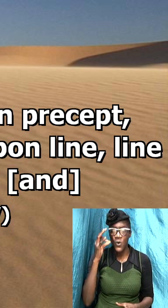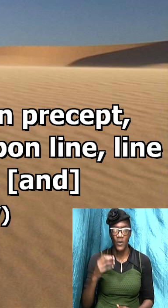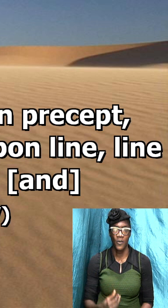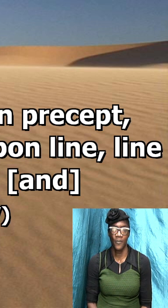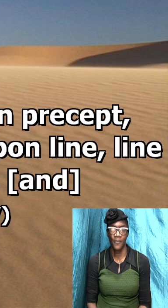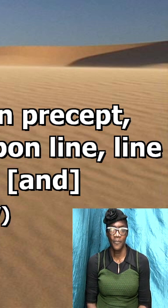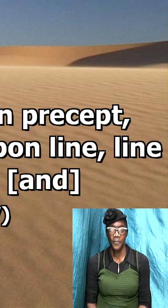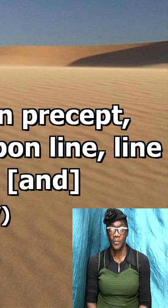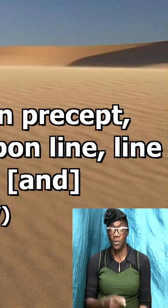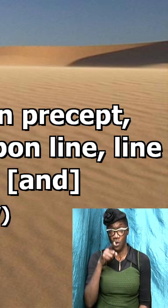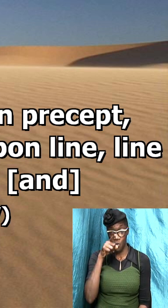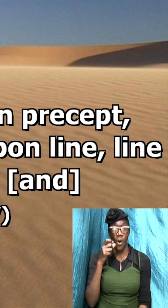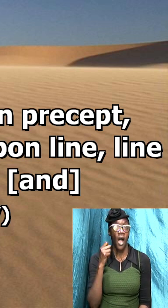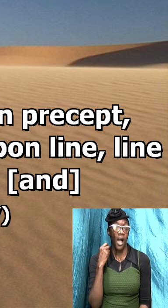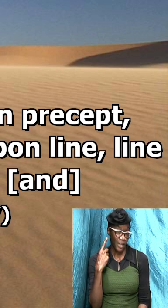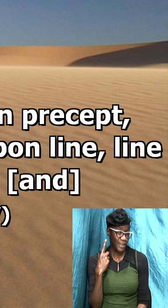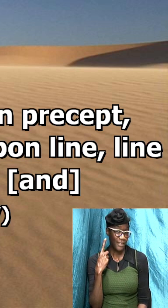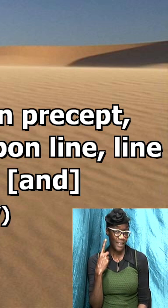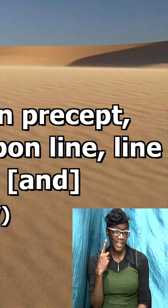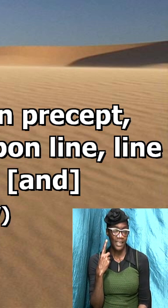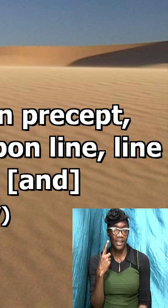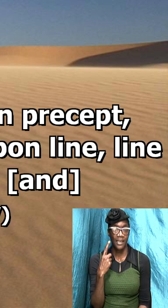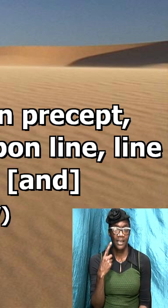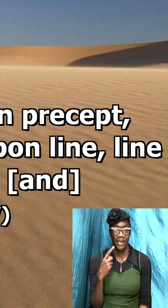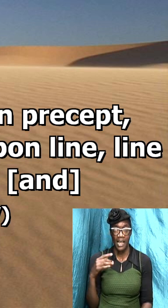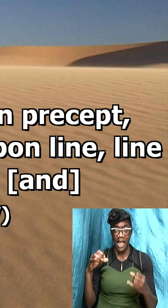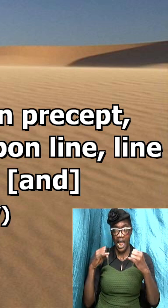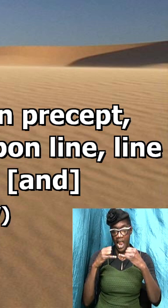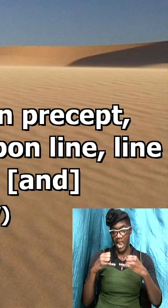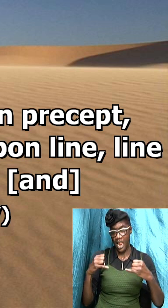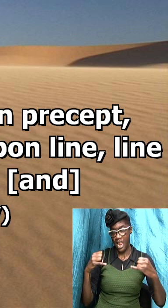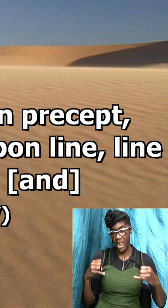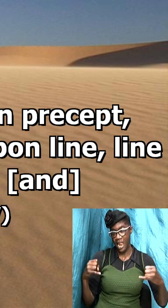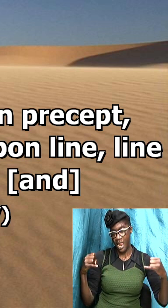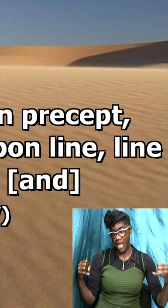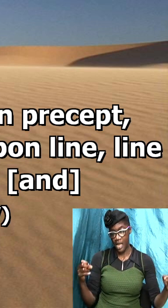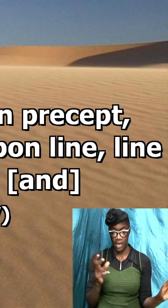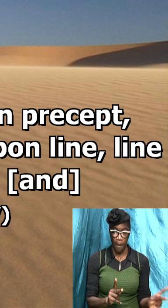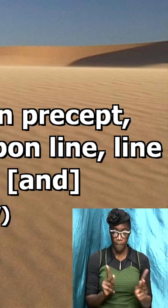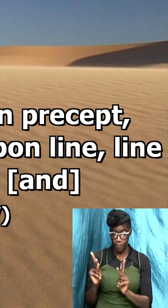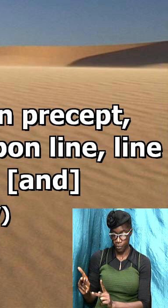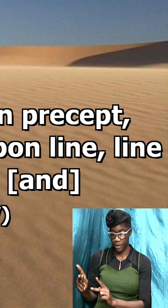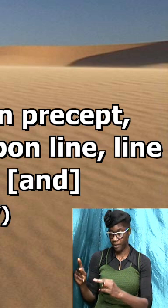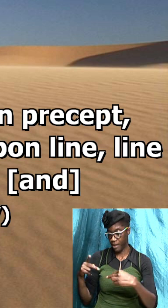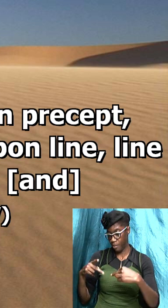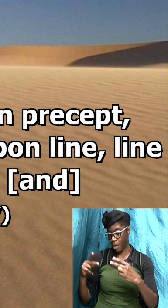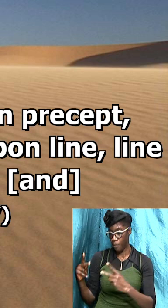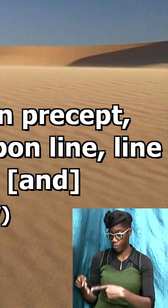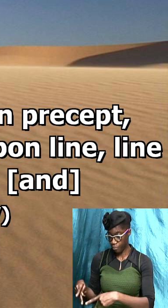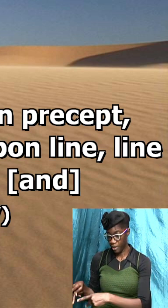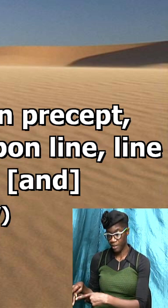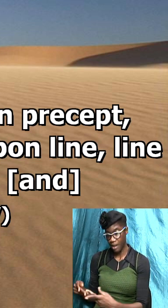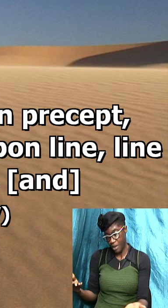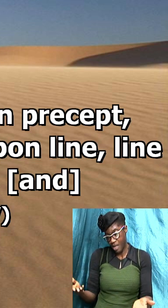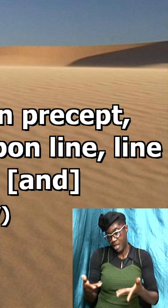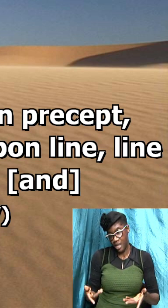and you going to understand line upon line precept upon precept here a little and there a little